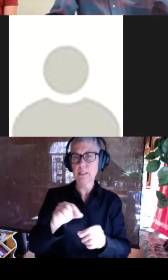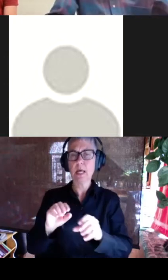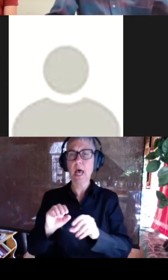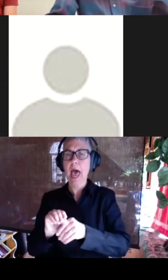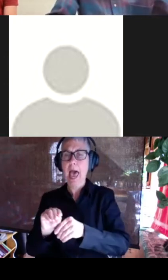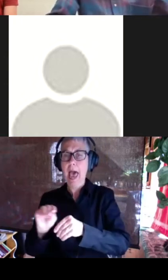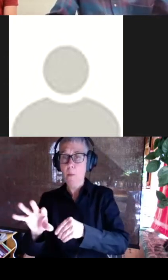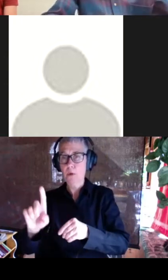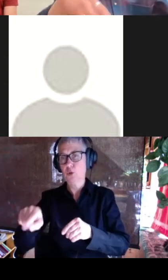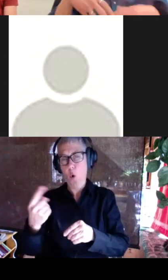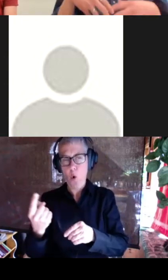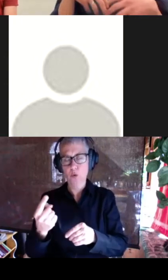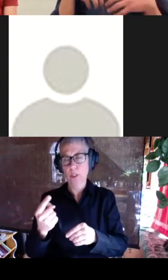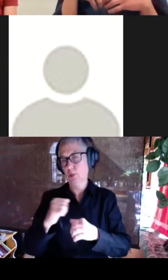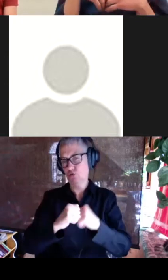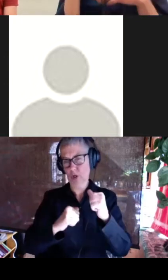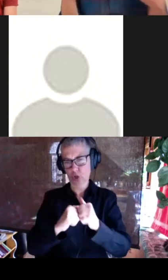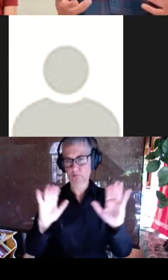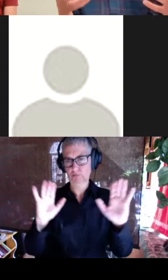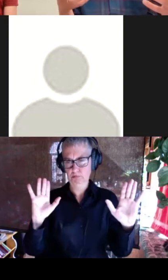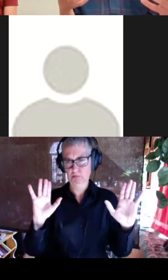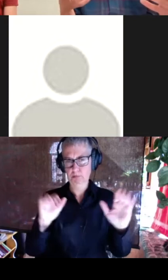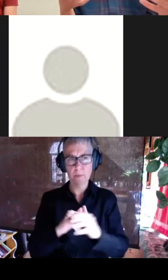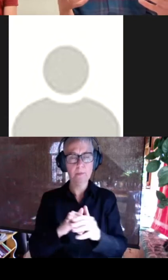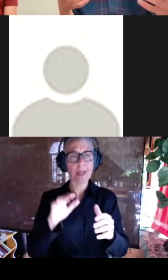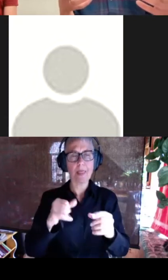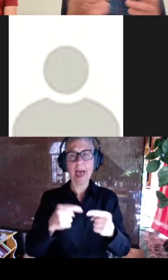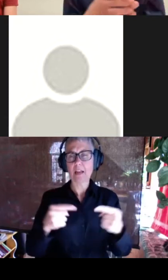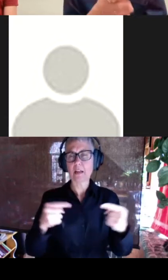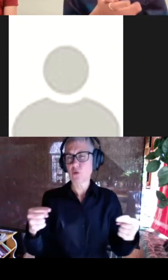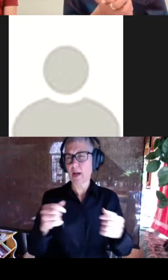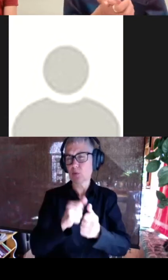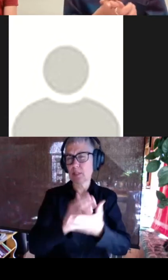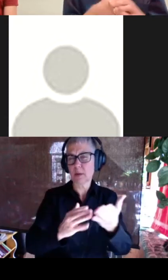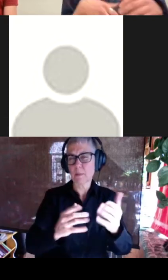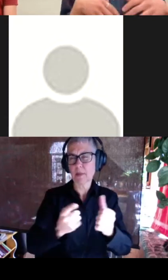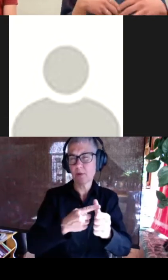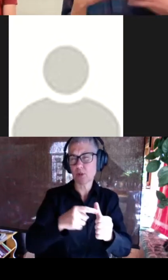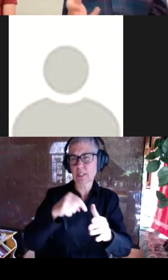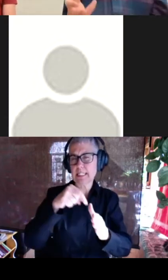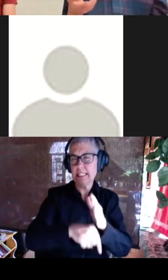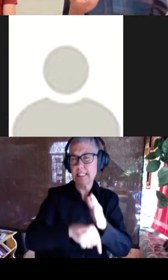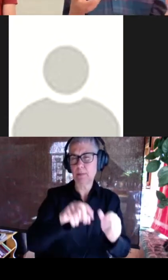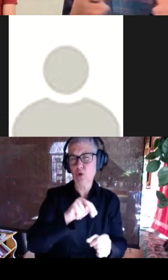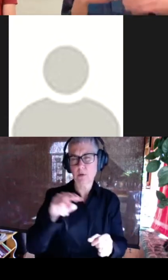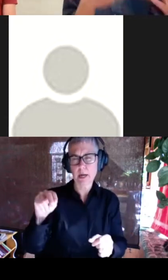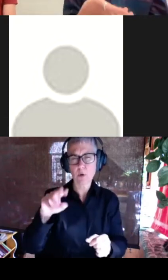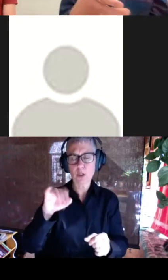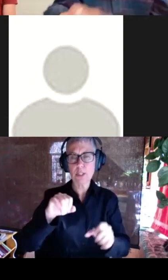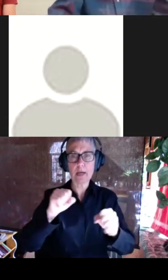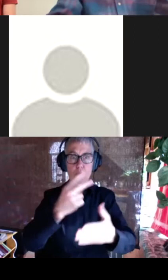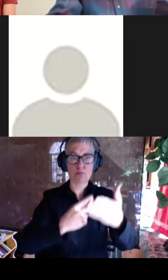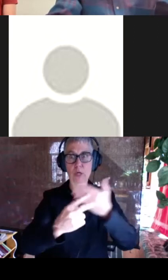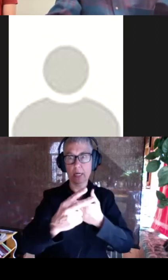this contrasts with some of the first deep neural networks that we saw in the field that were able to predict protein